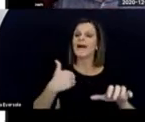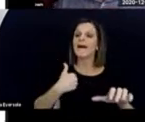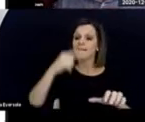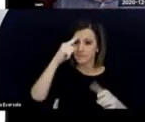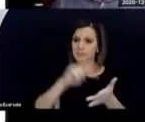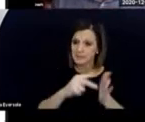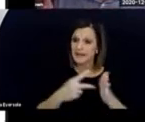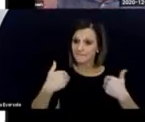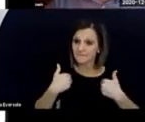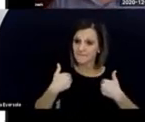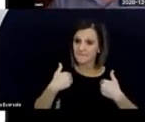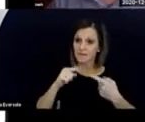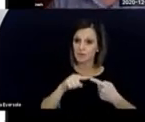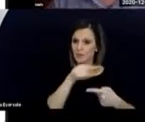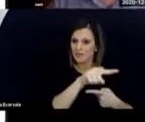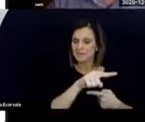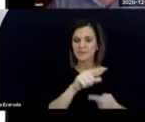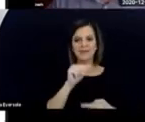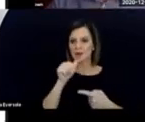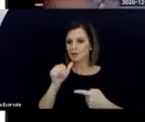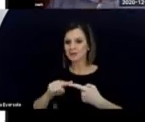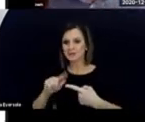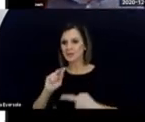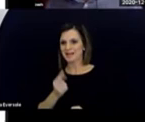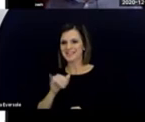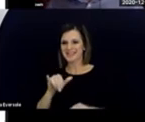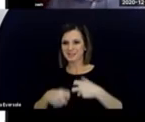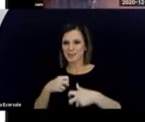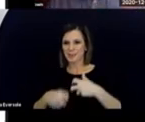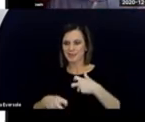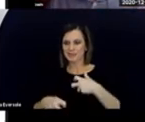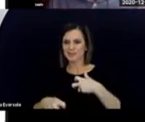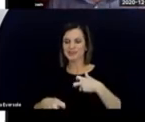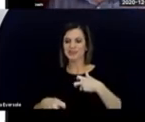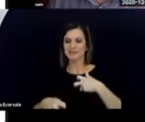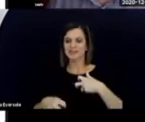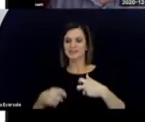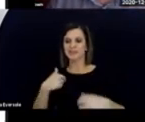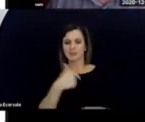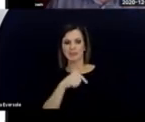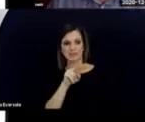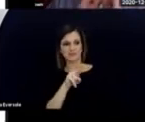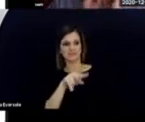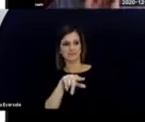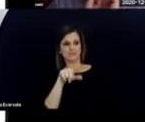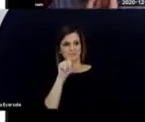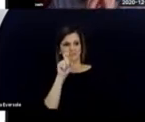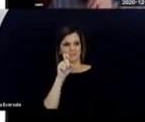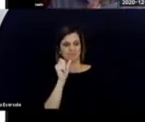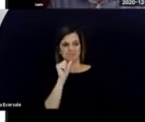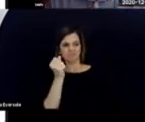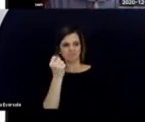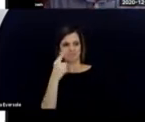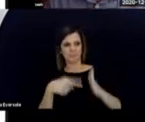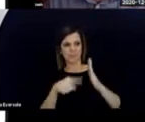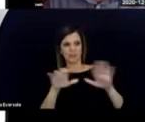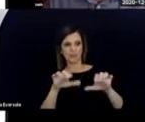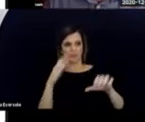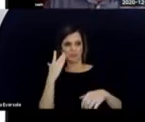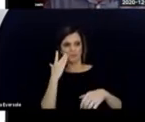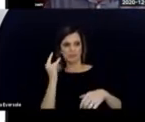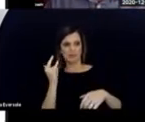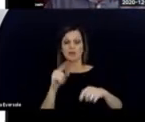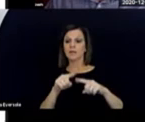meaning to them, not to us. That's the problem. But I think if we don't understand